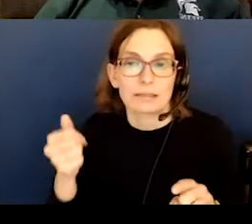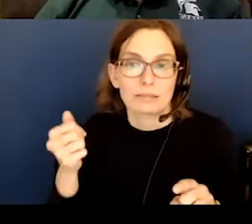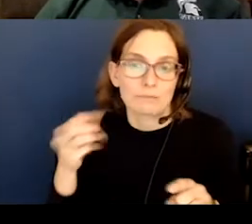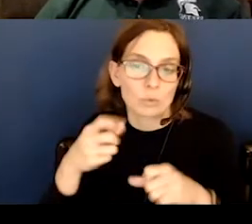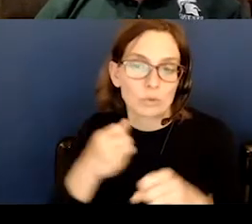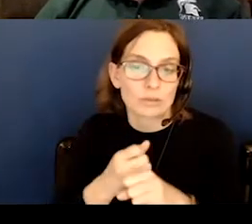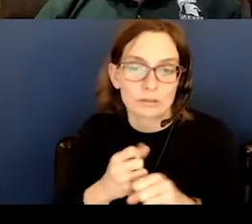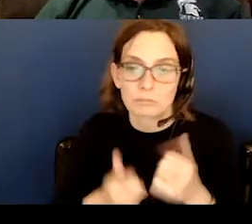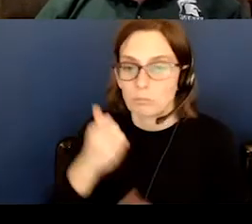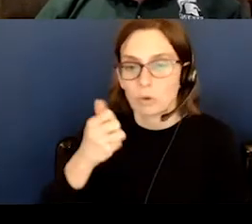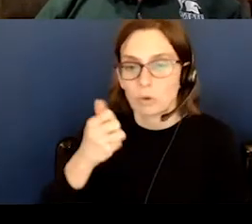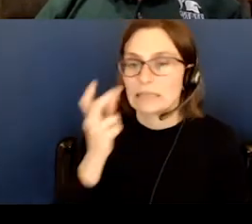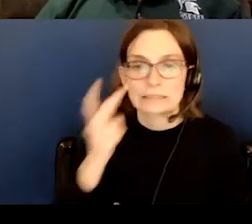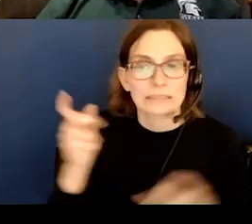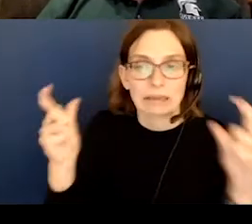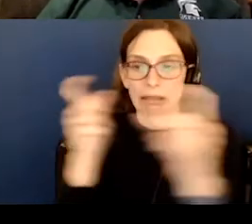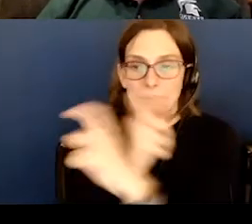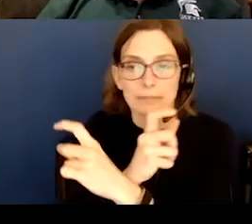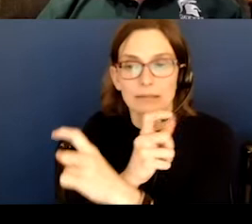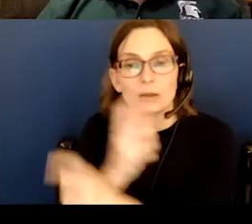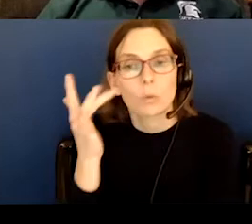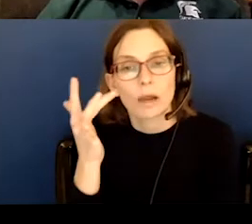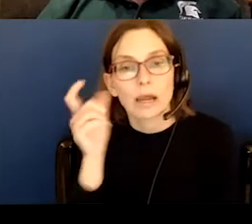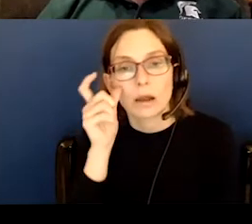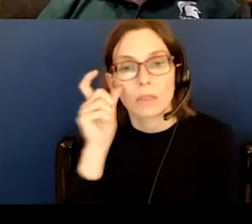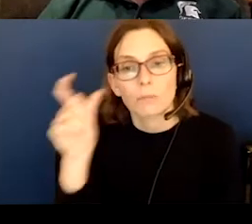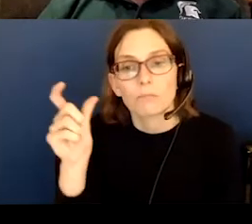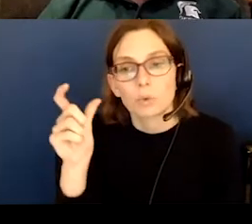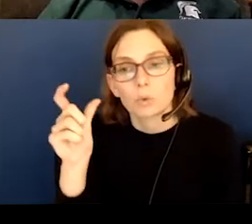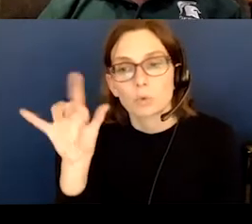don't have eclipses and that's because the moon's orbit is tilted